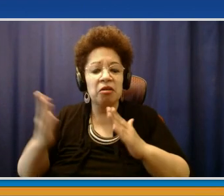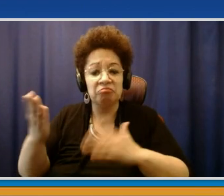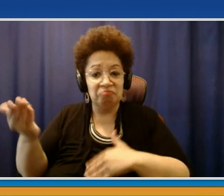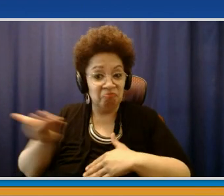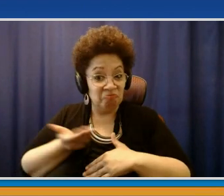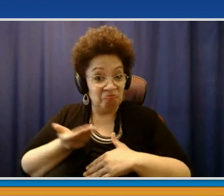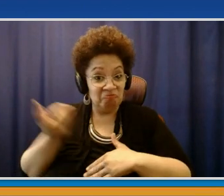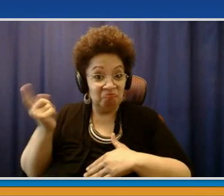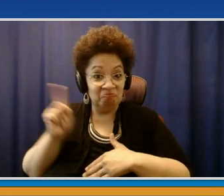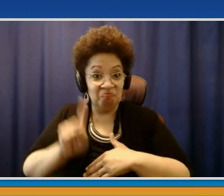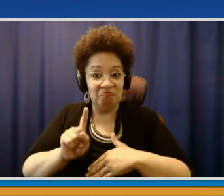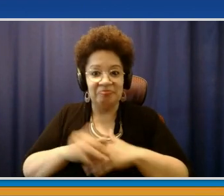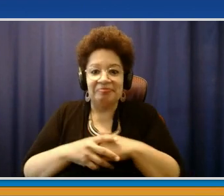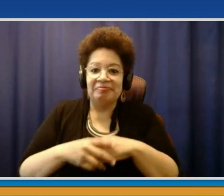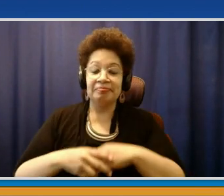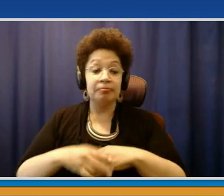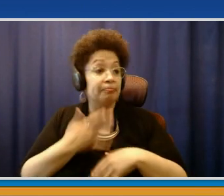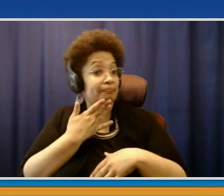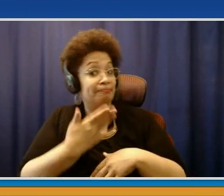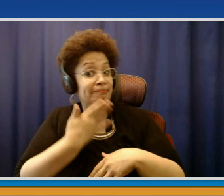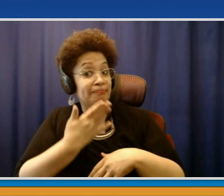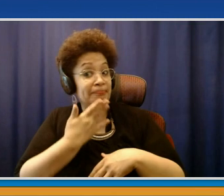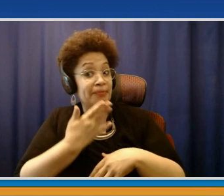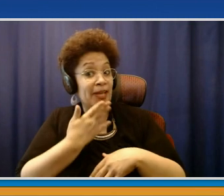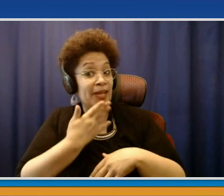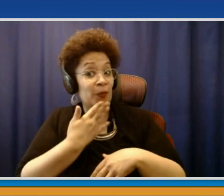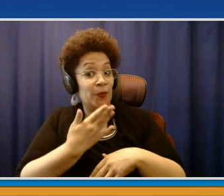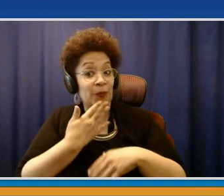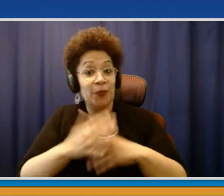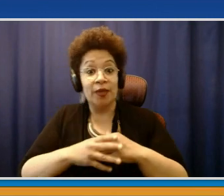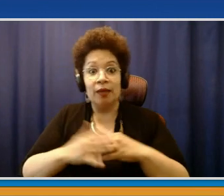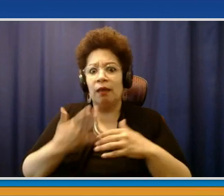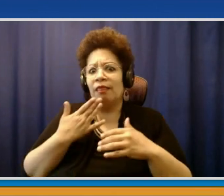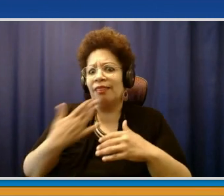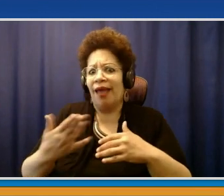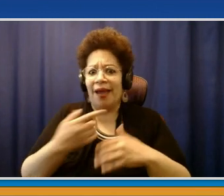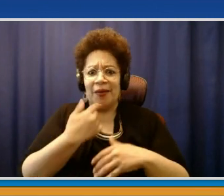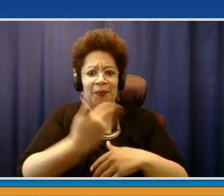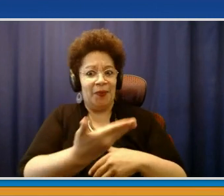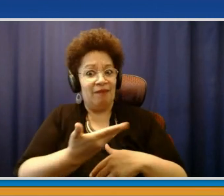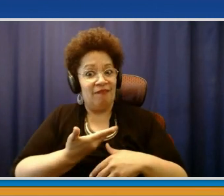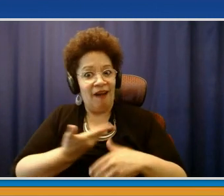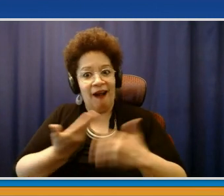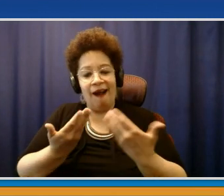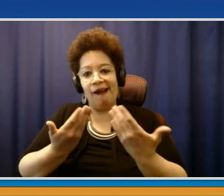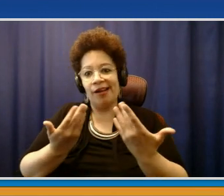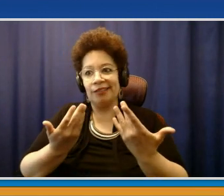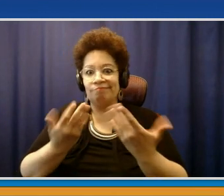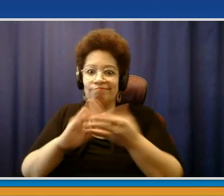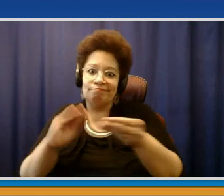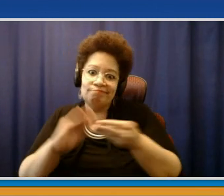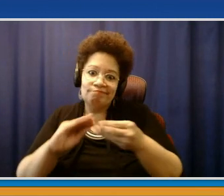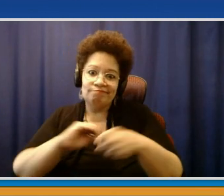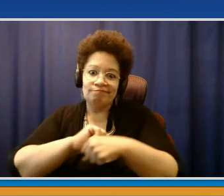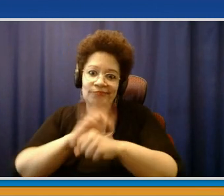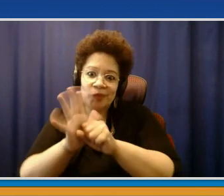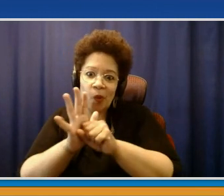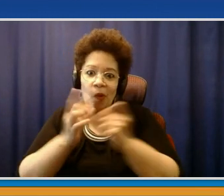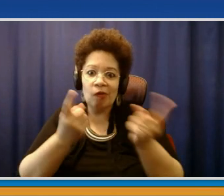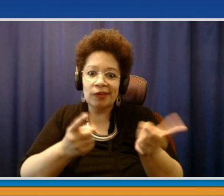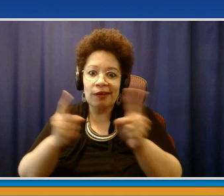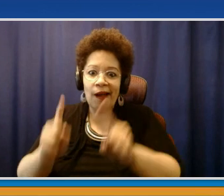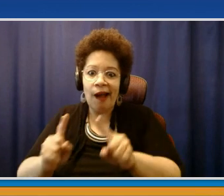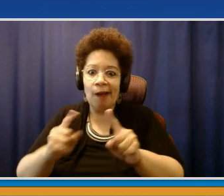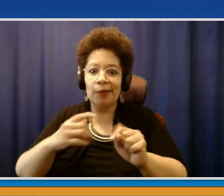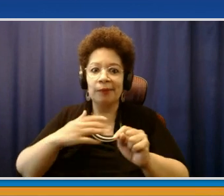You know, first of all, thank you very much for allowing me to come and talk a little bit about COVID-19, my town, and maybe a couple of other things. I'll only talk for a few